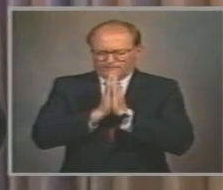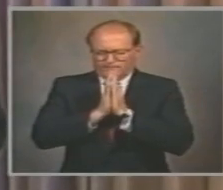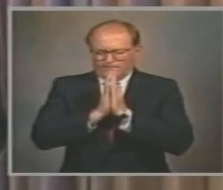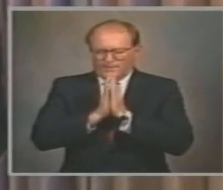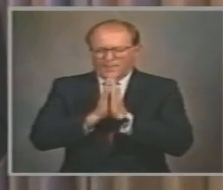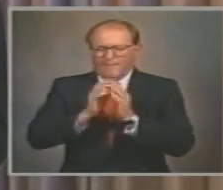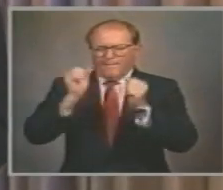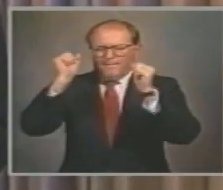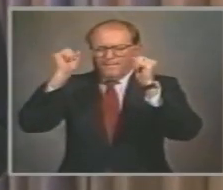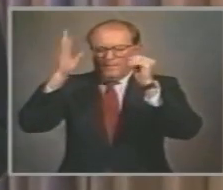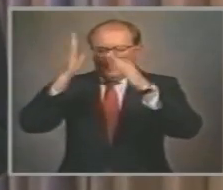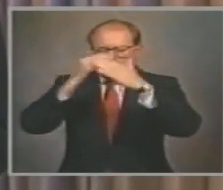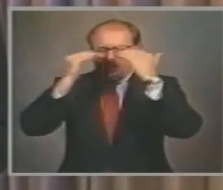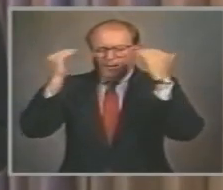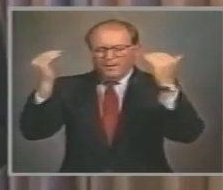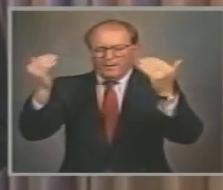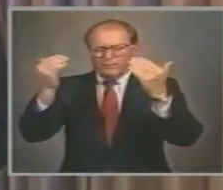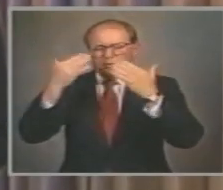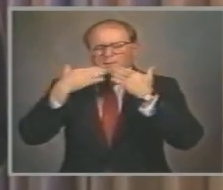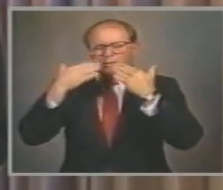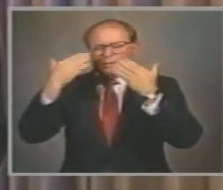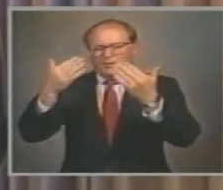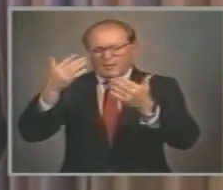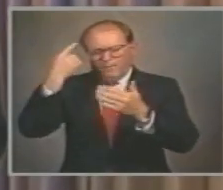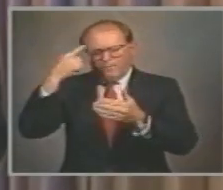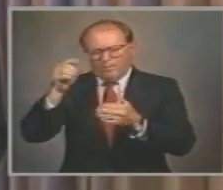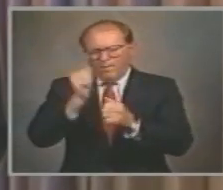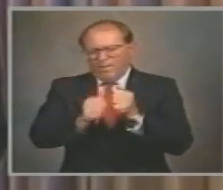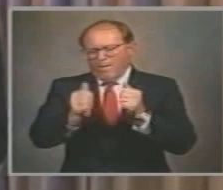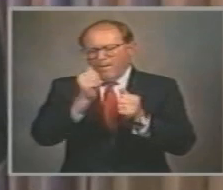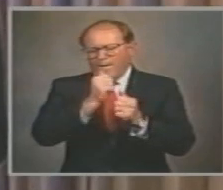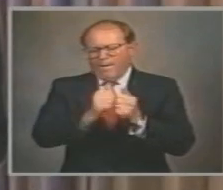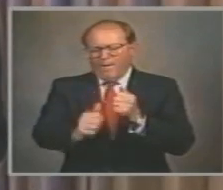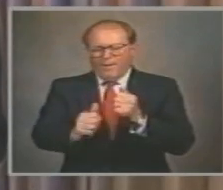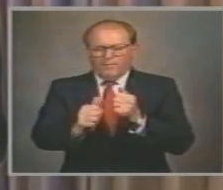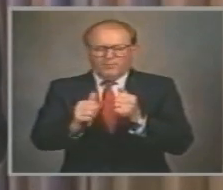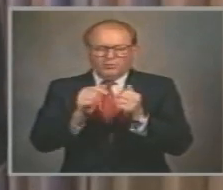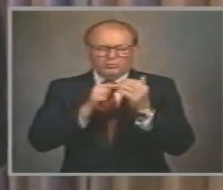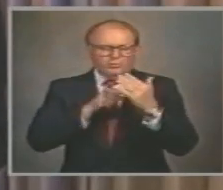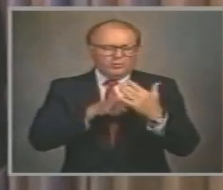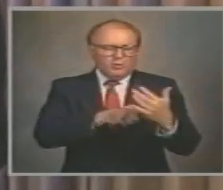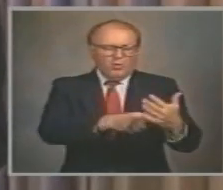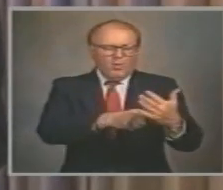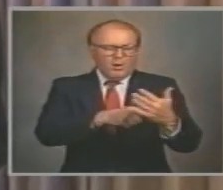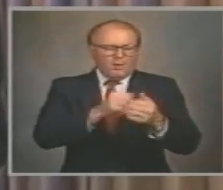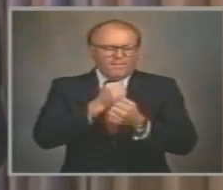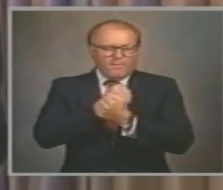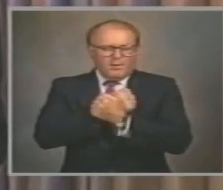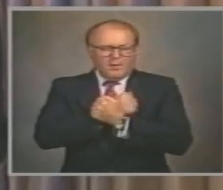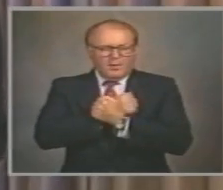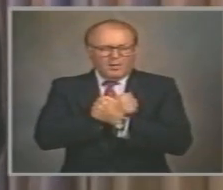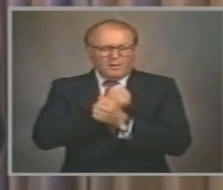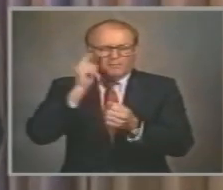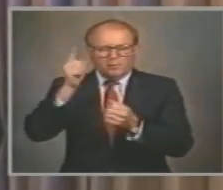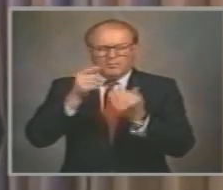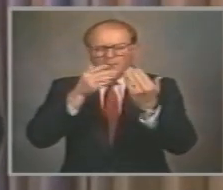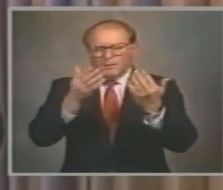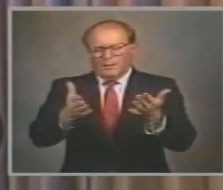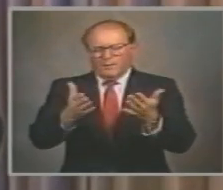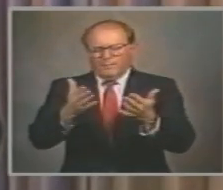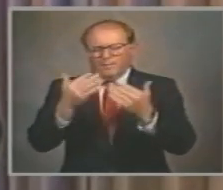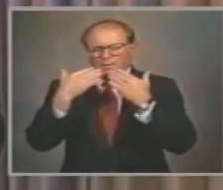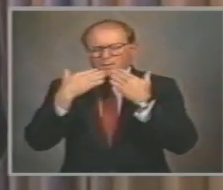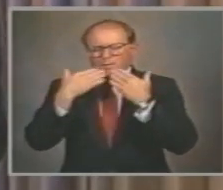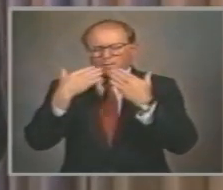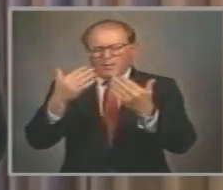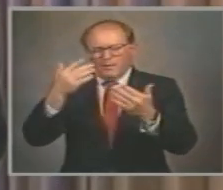Our Father in heaven We're so grateful to you For every expression of love That you have shown us in so many ways We are thankful for the